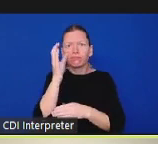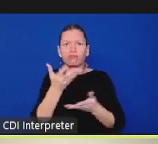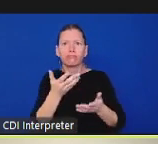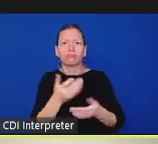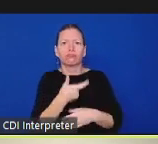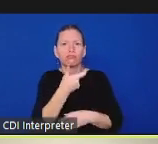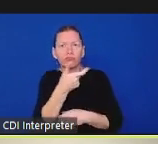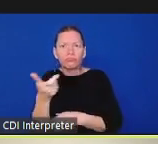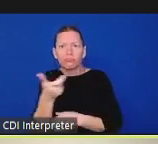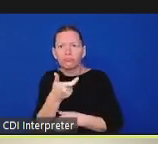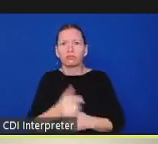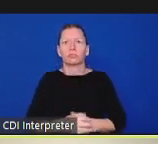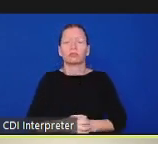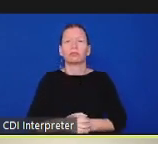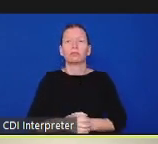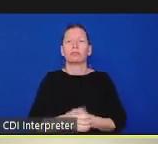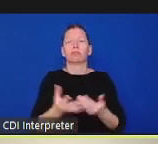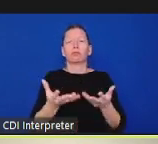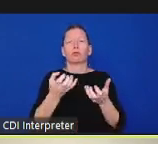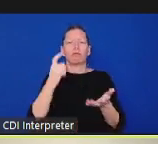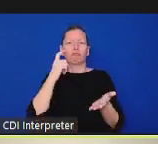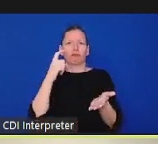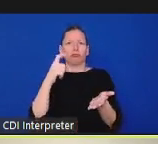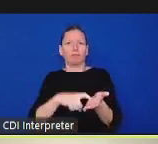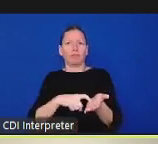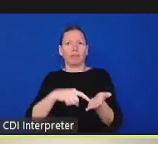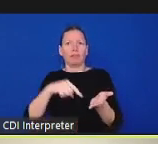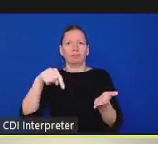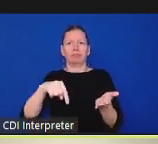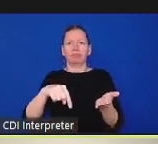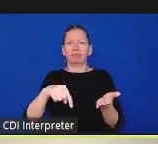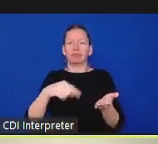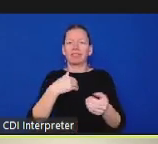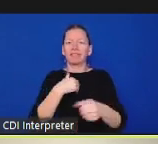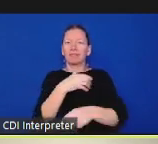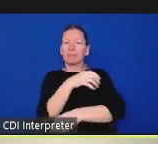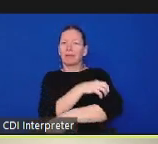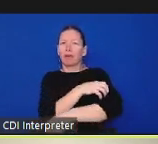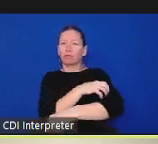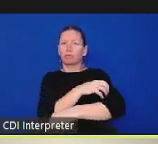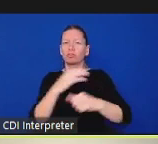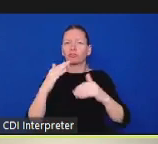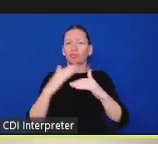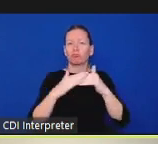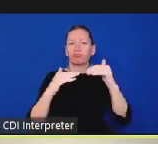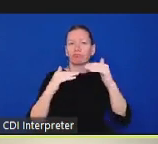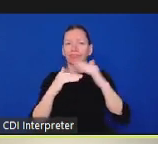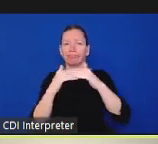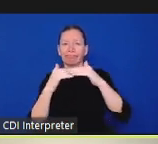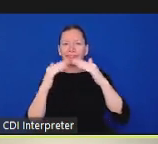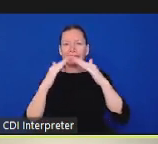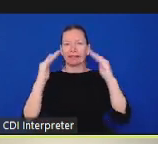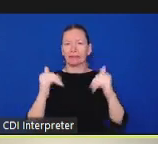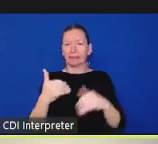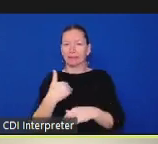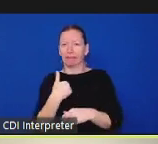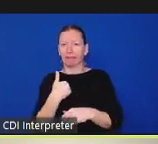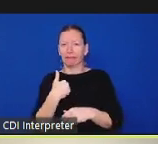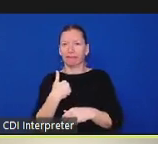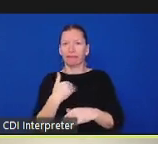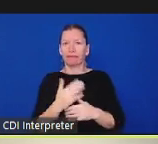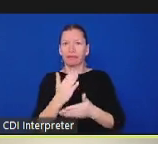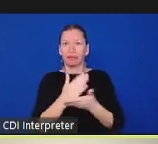i think that many of us like myself included tend to focus on where we lack power where we feel that we're